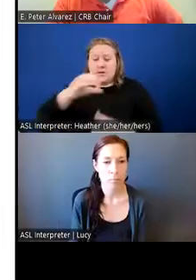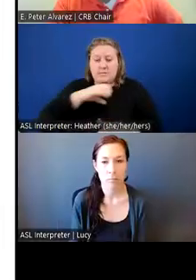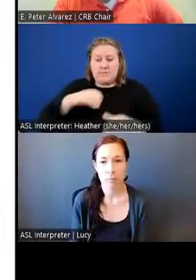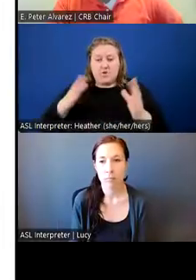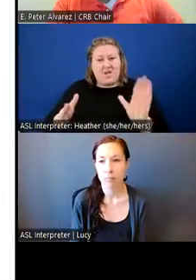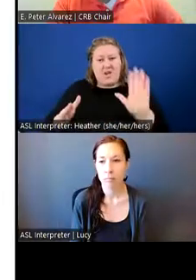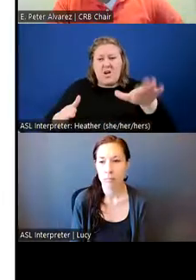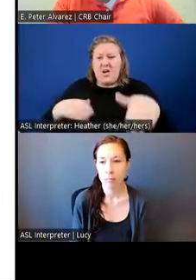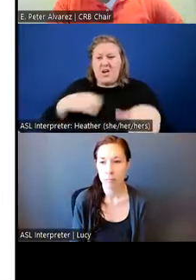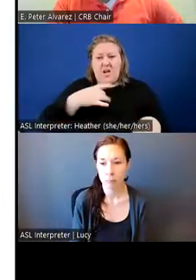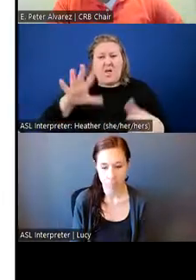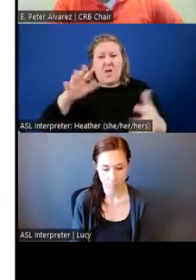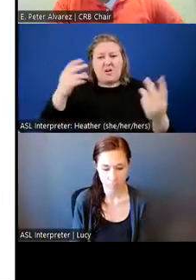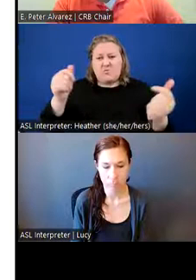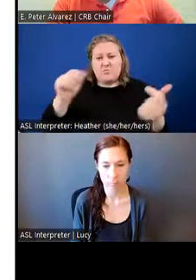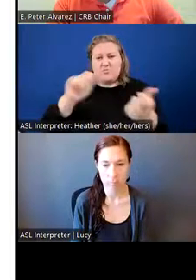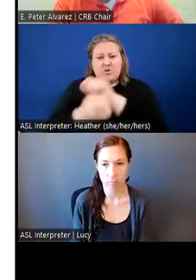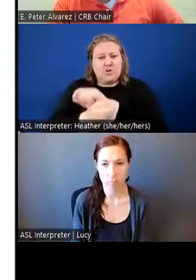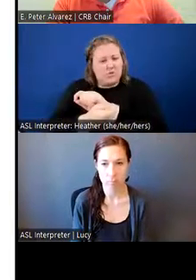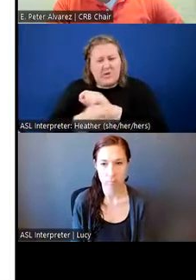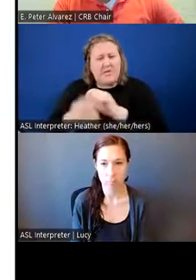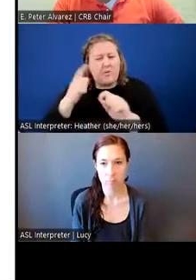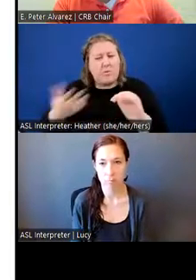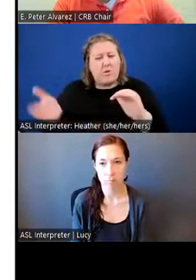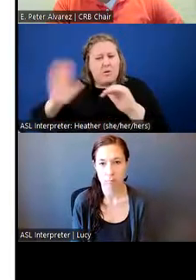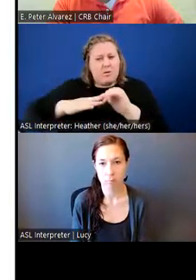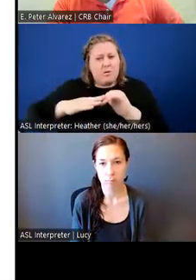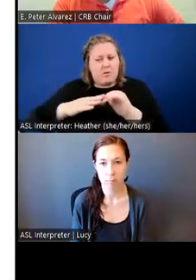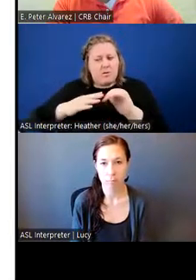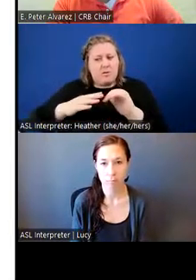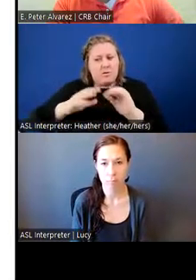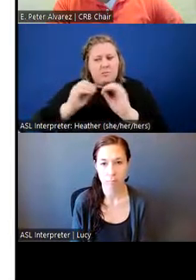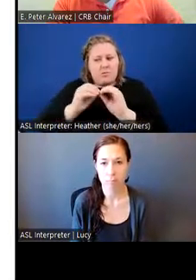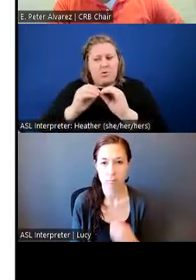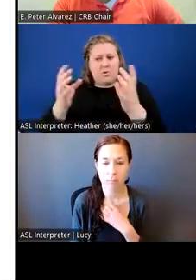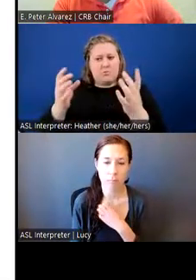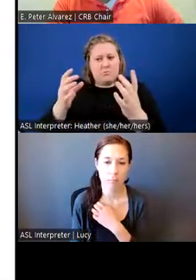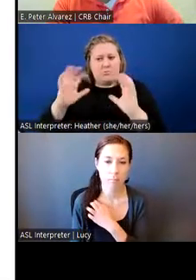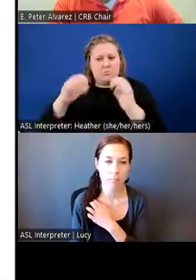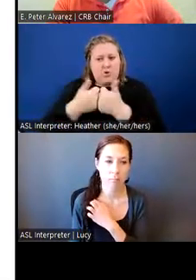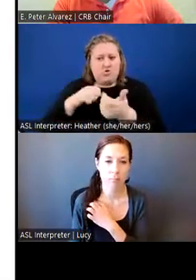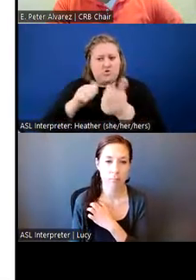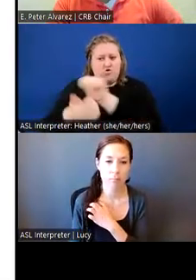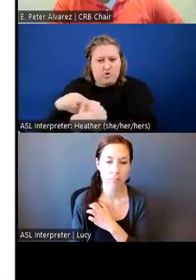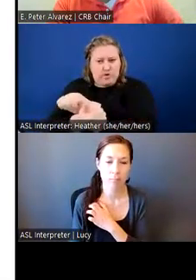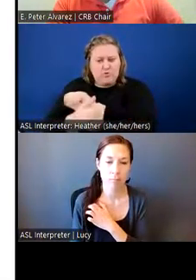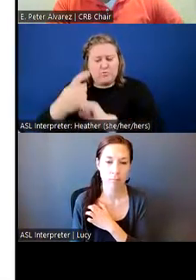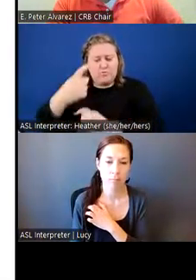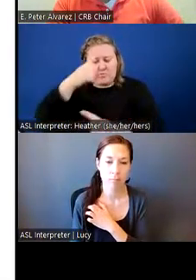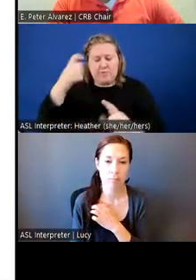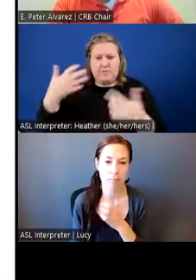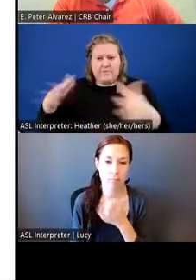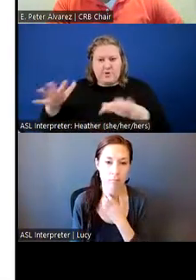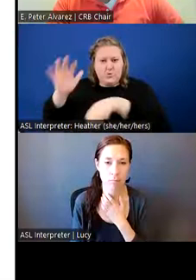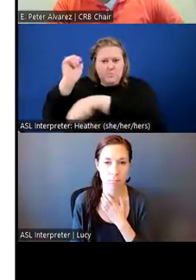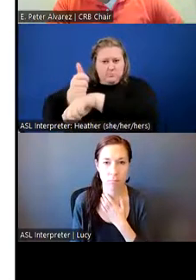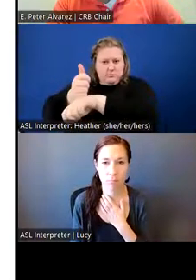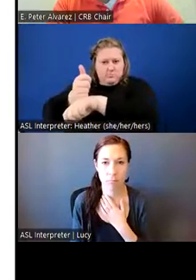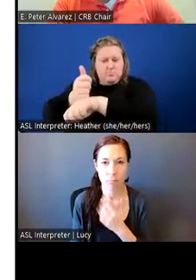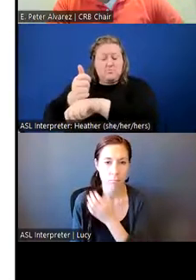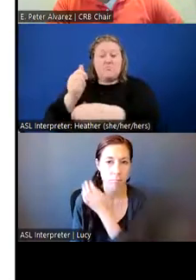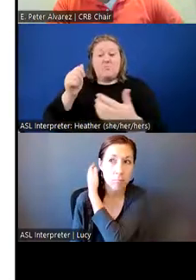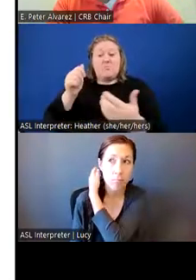like this, so I'm going to change it. It will be harder to change it then. And that's why it's going to be critically important that